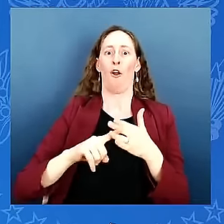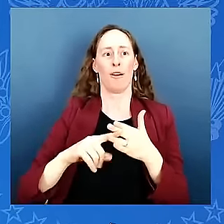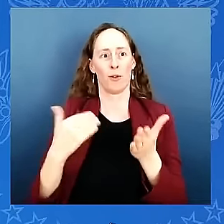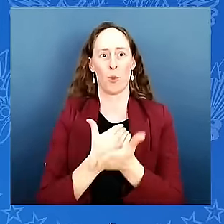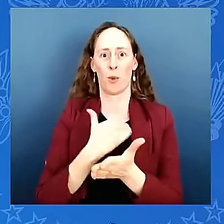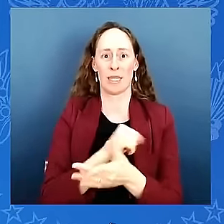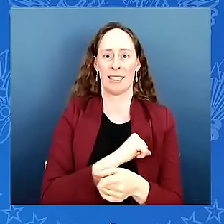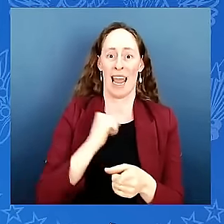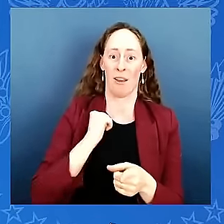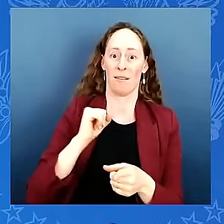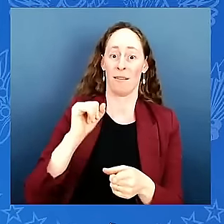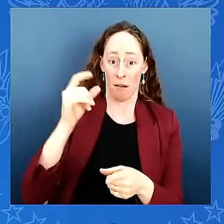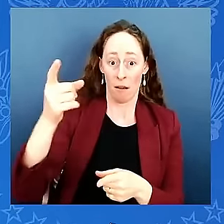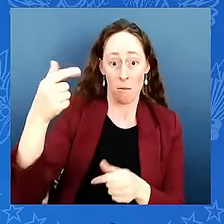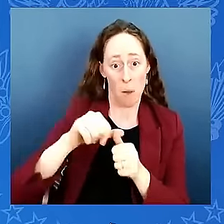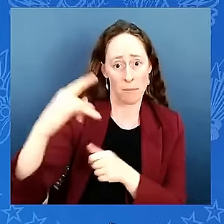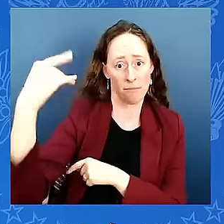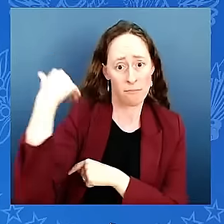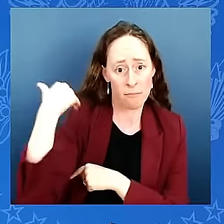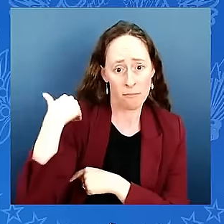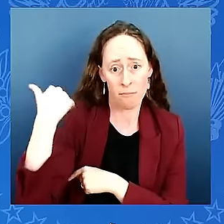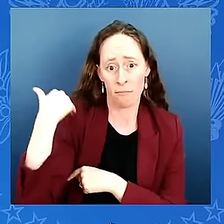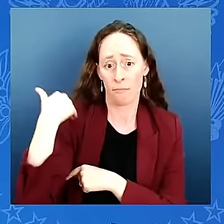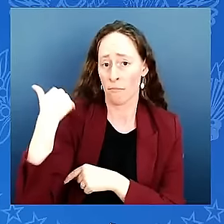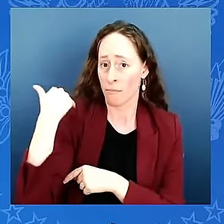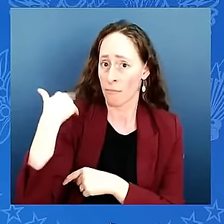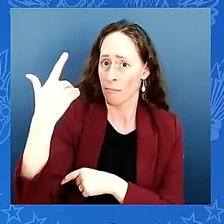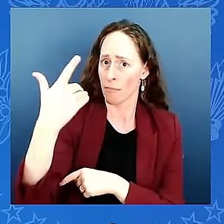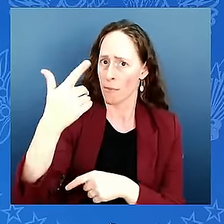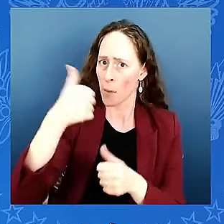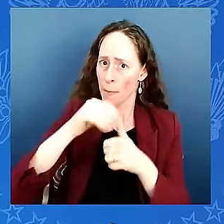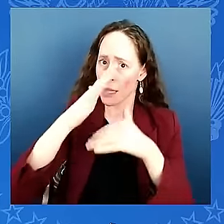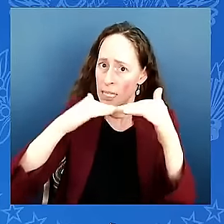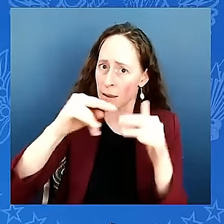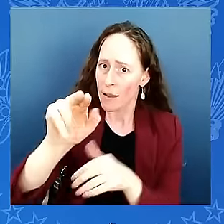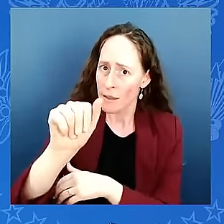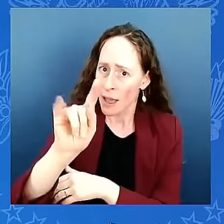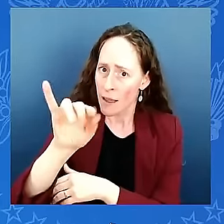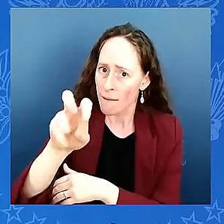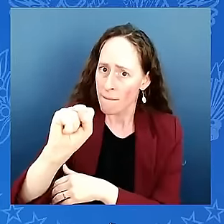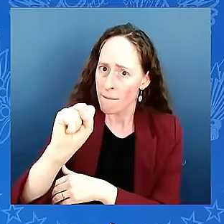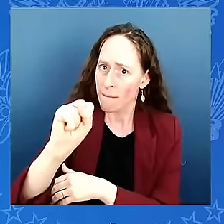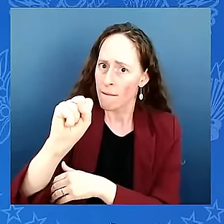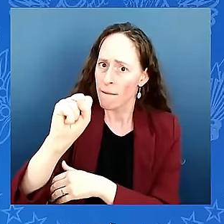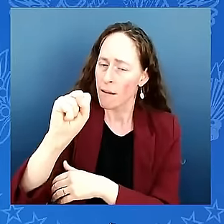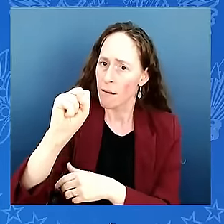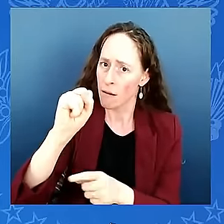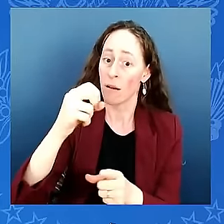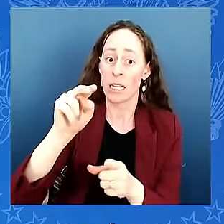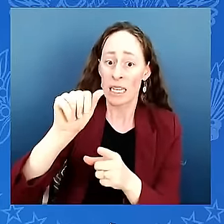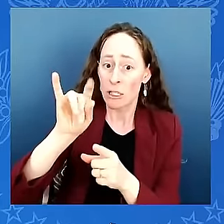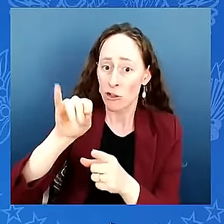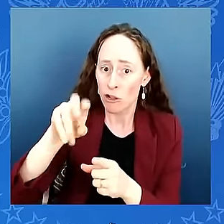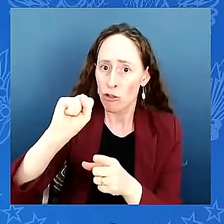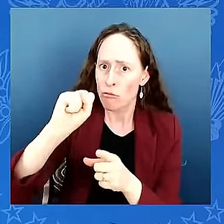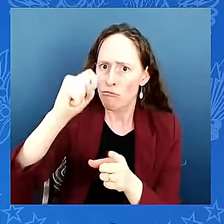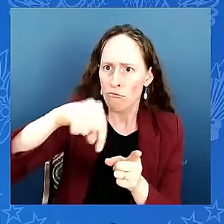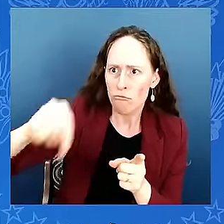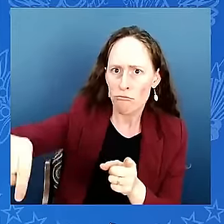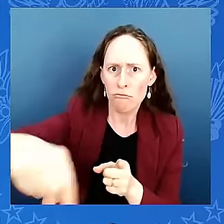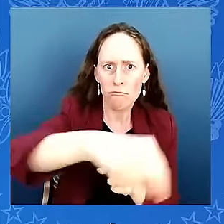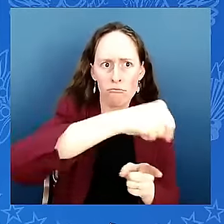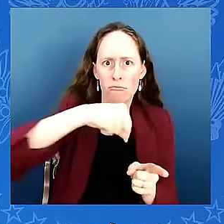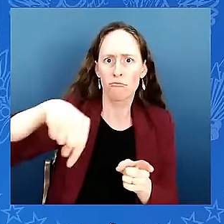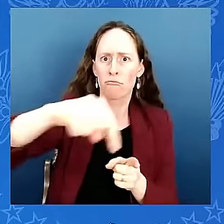and that's exactly how you're handling it that's how it's treated and the sovereignty is real and you need to help you need to